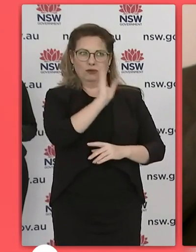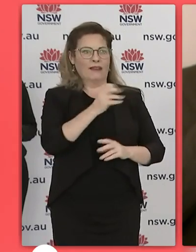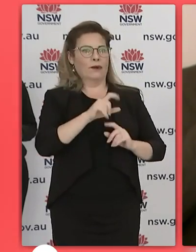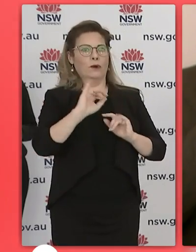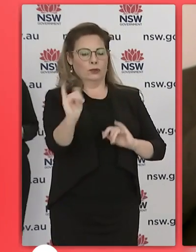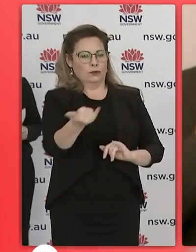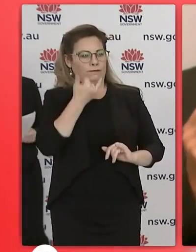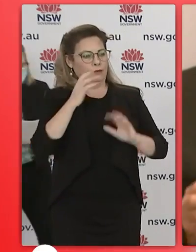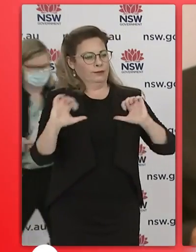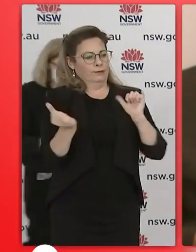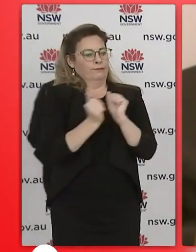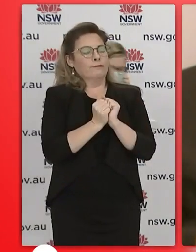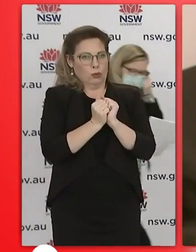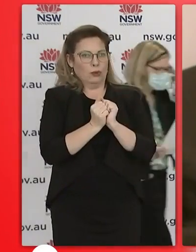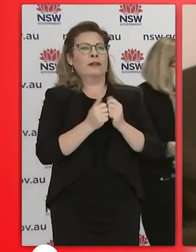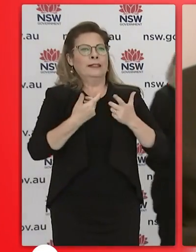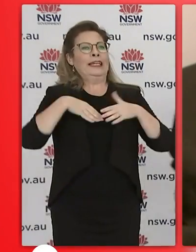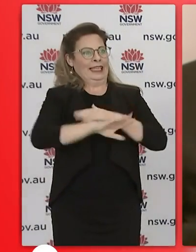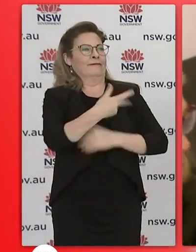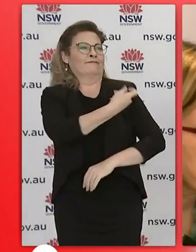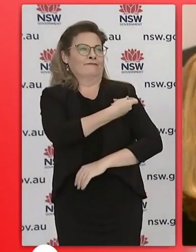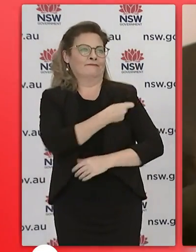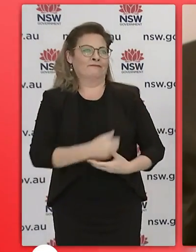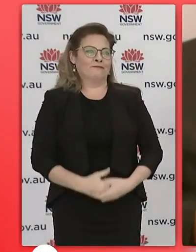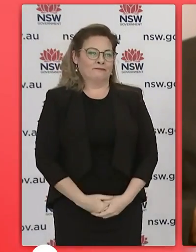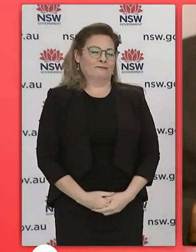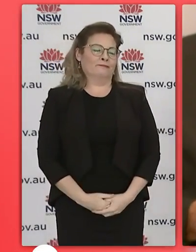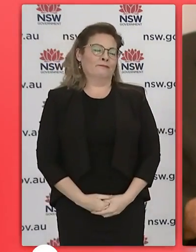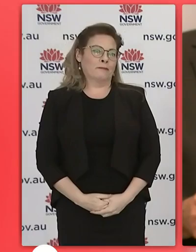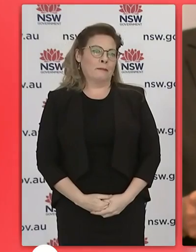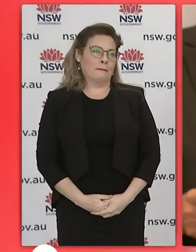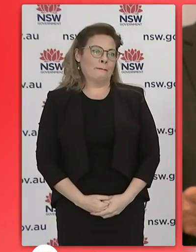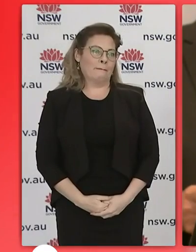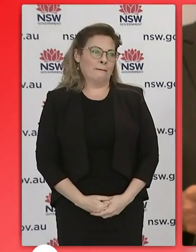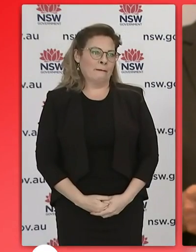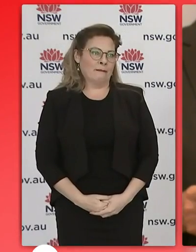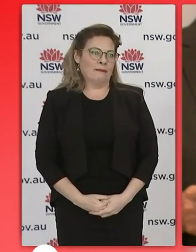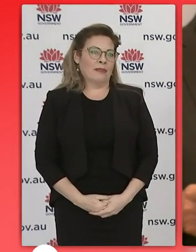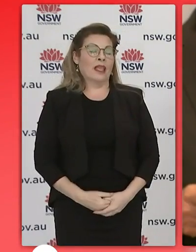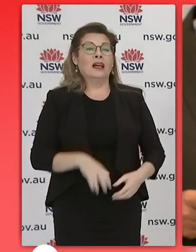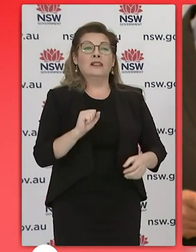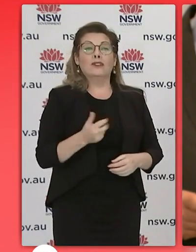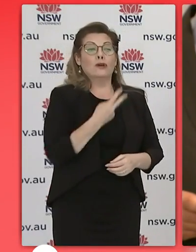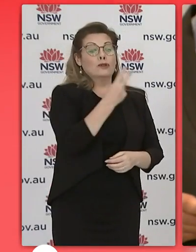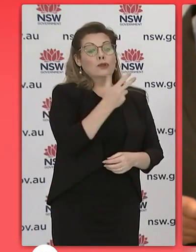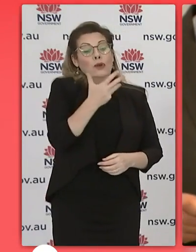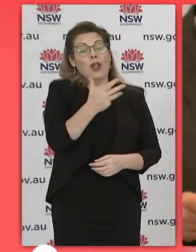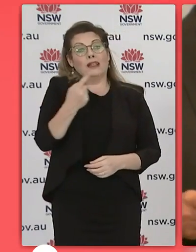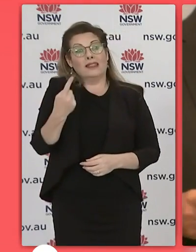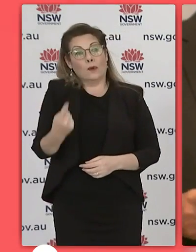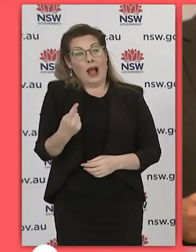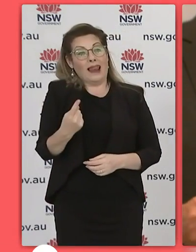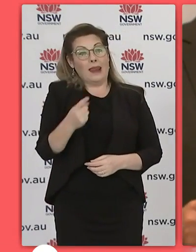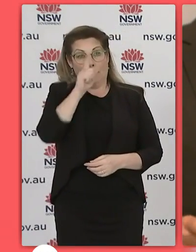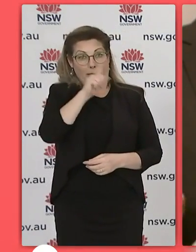this stage thank you there were 291 locally acquired